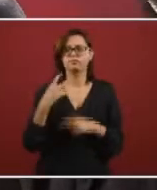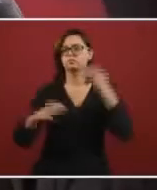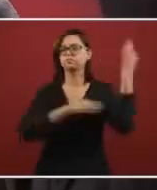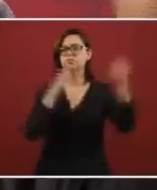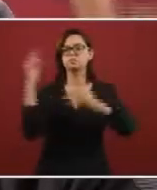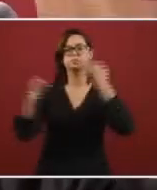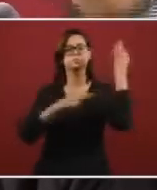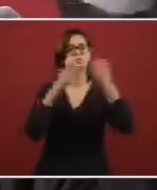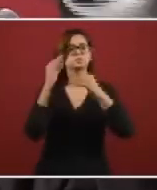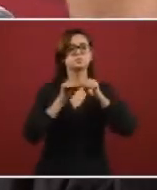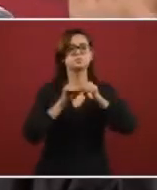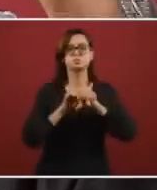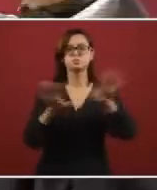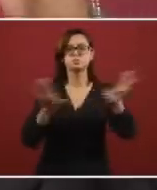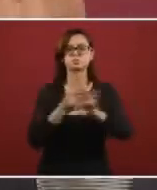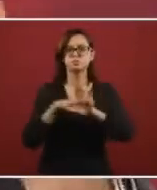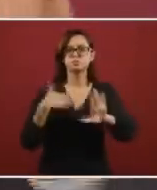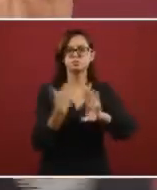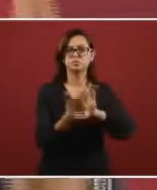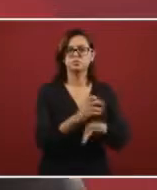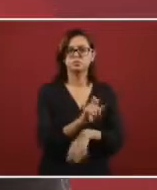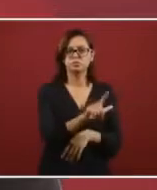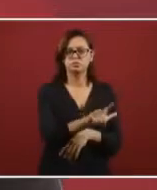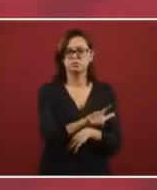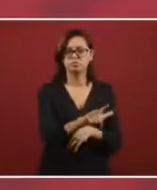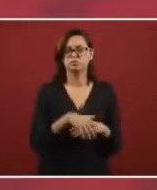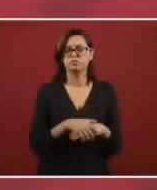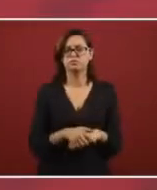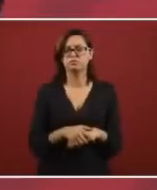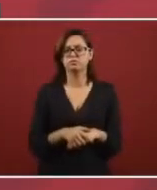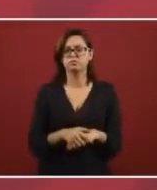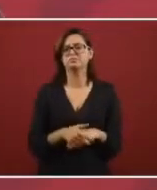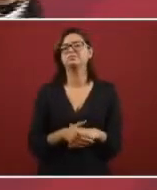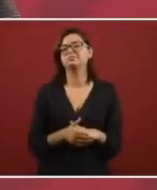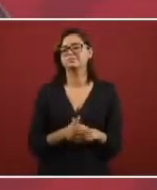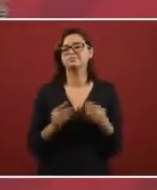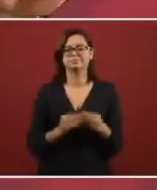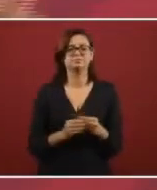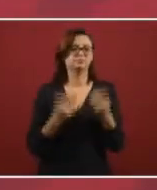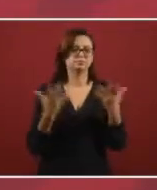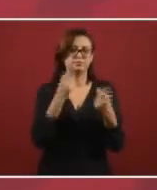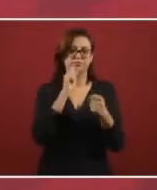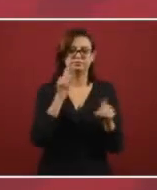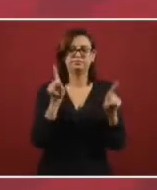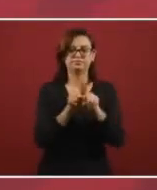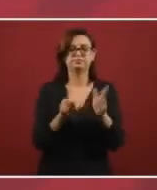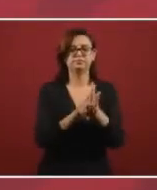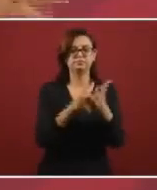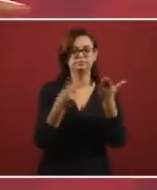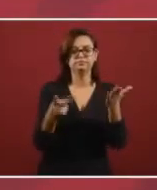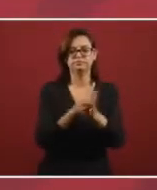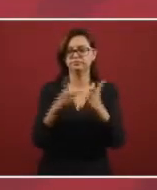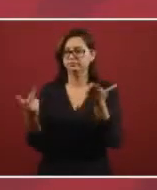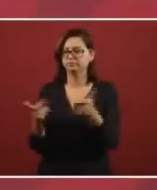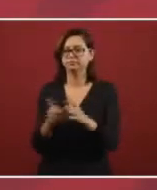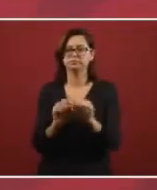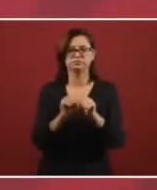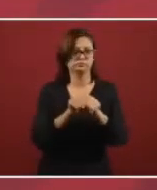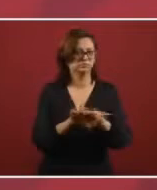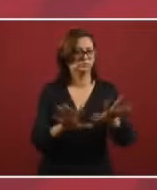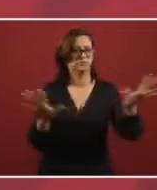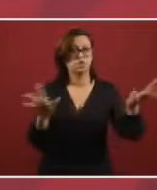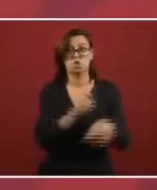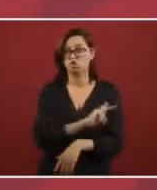party had a campaign against him. but of course, with the newspapers, everyone,